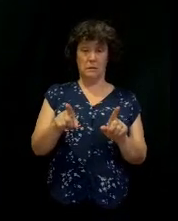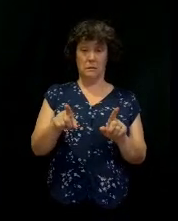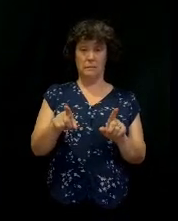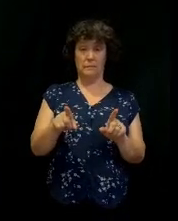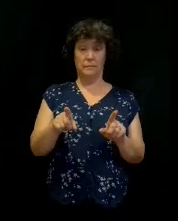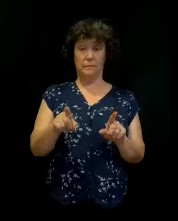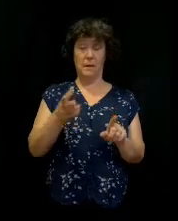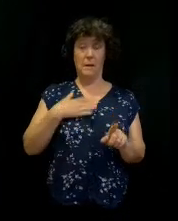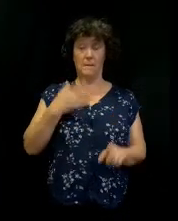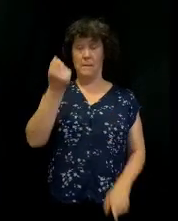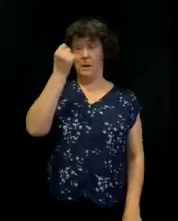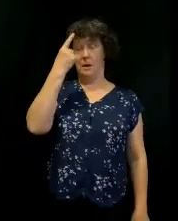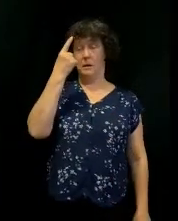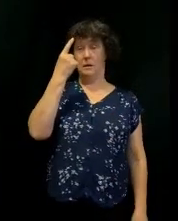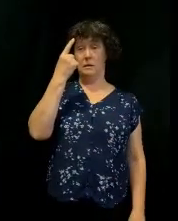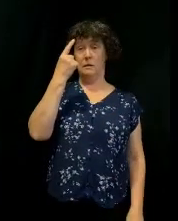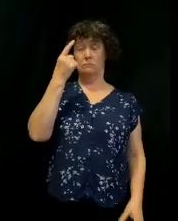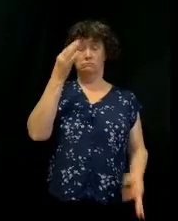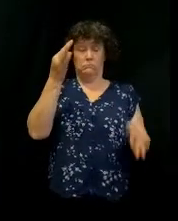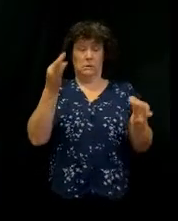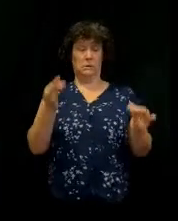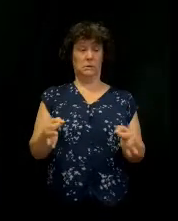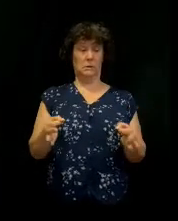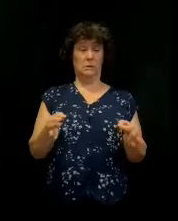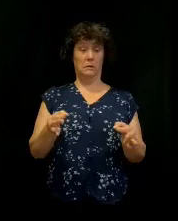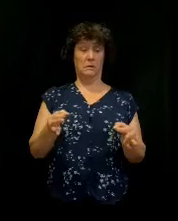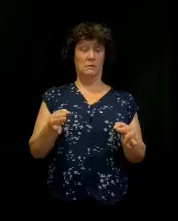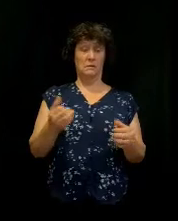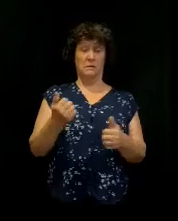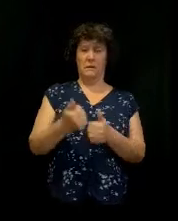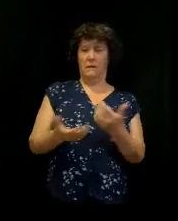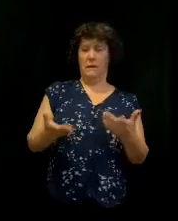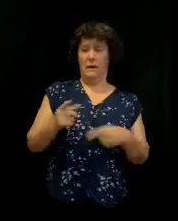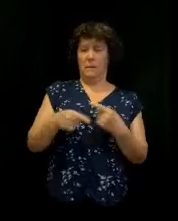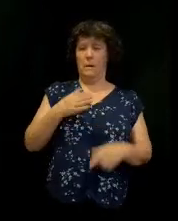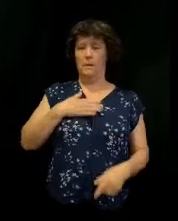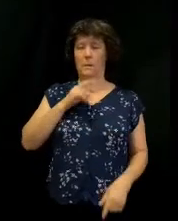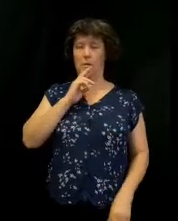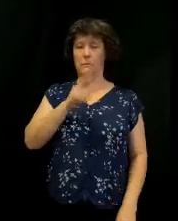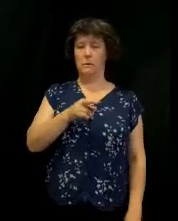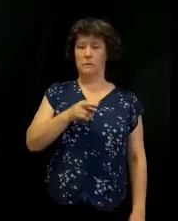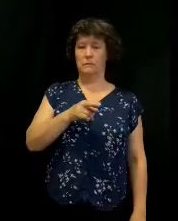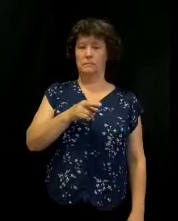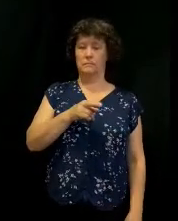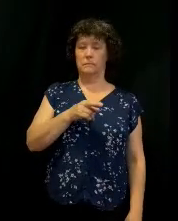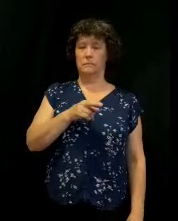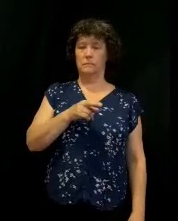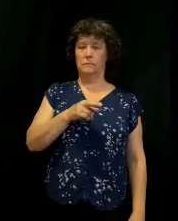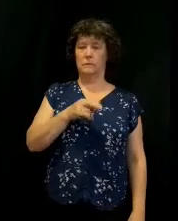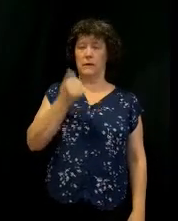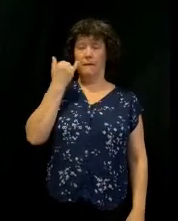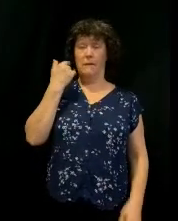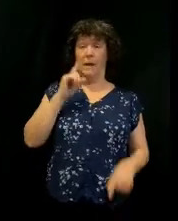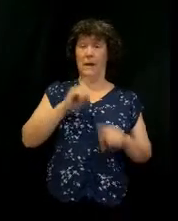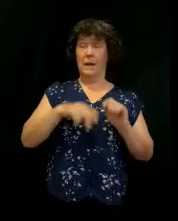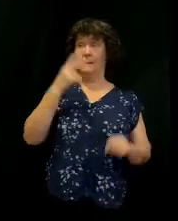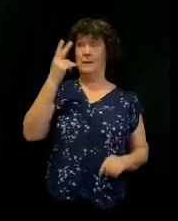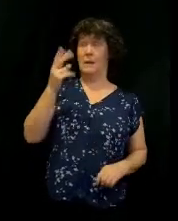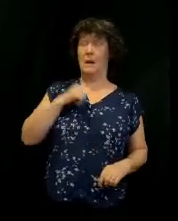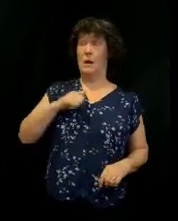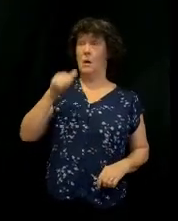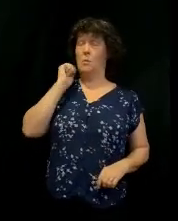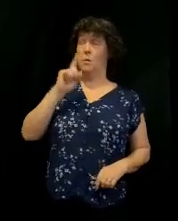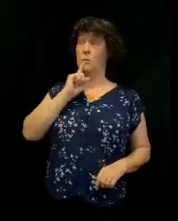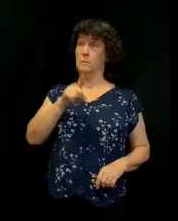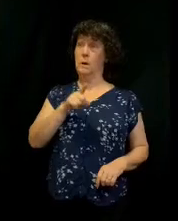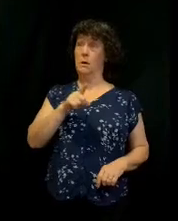But my revelation is determining everything in my response. If I can't see him, I won't respond. If I can't see him, I won't